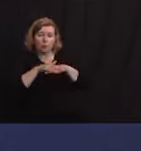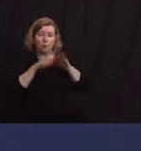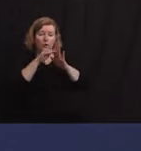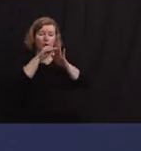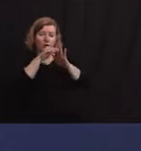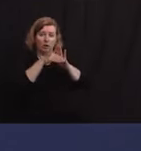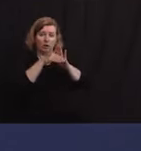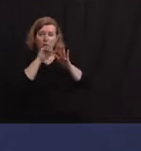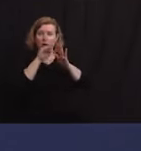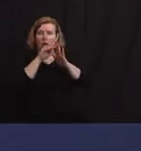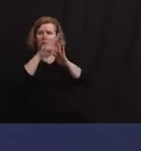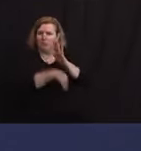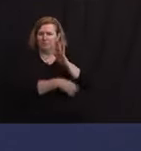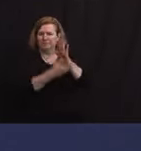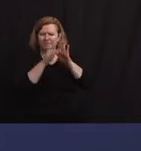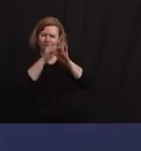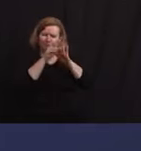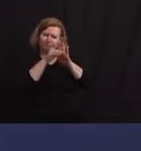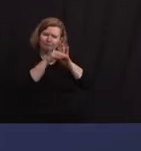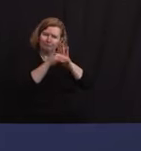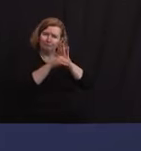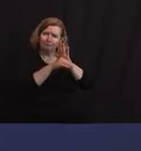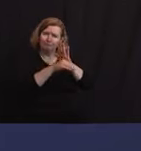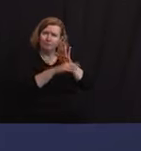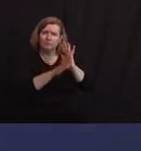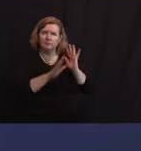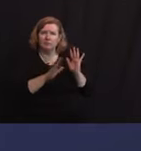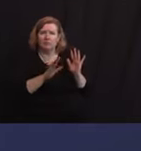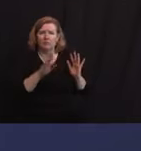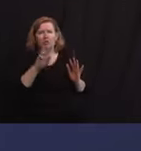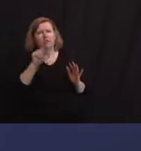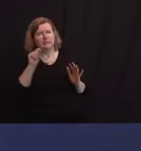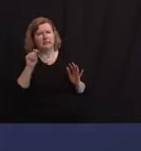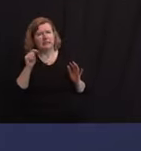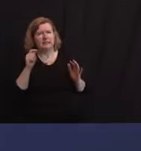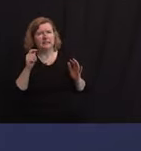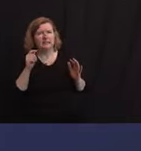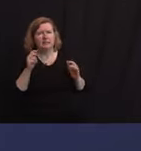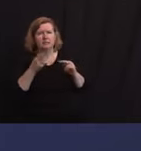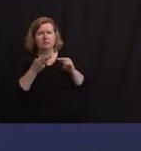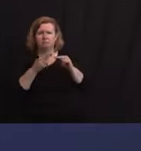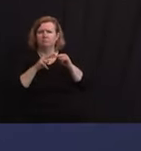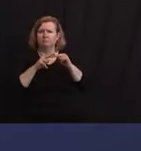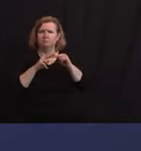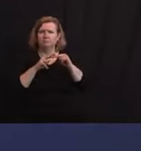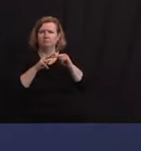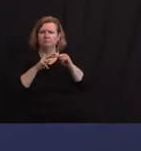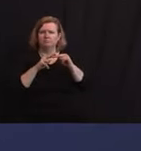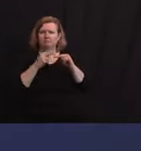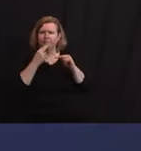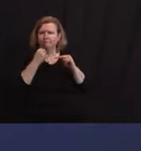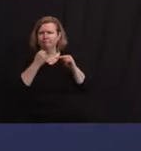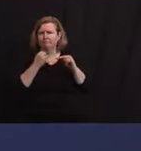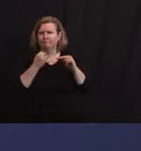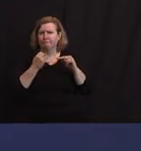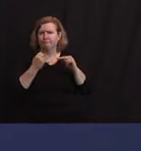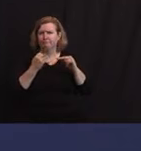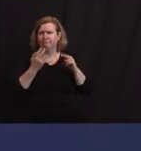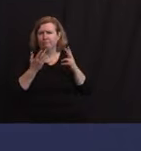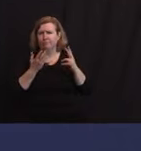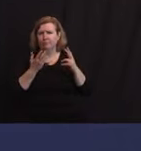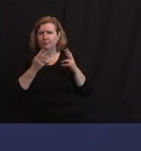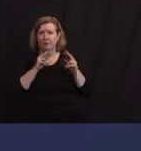direction. The RT slipped a little bit today. But when I say a little bit, a little bit. But if you look at